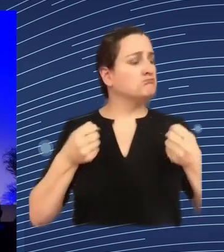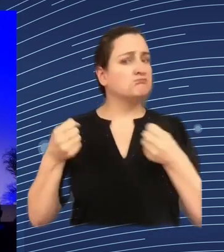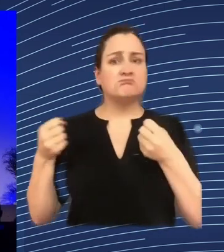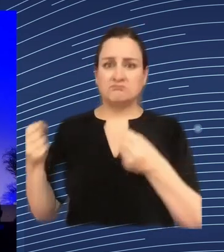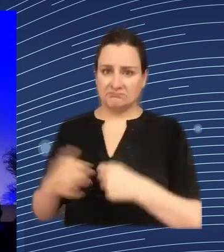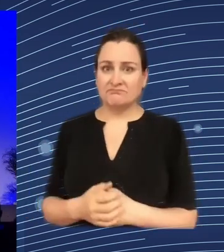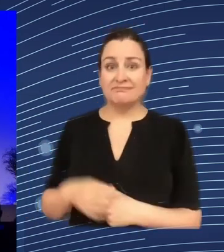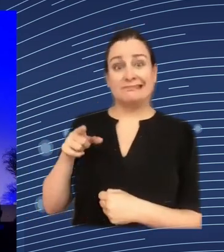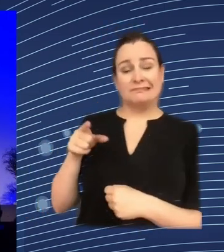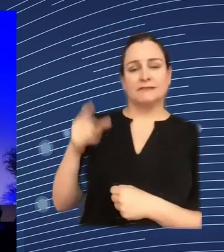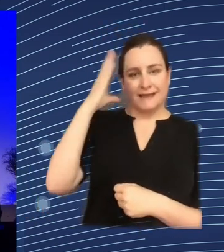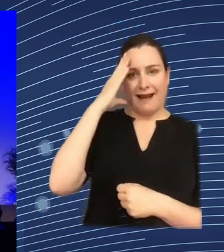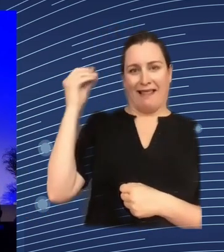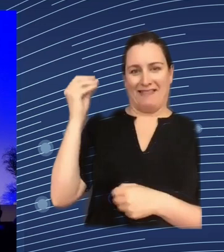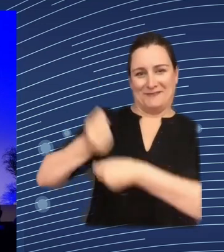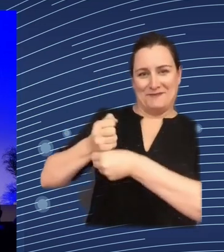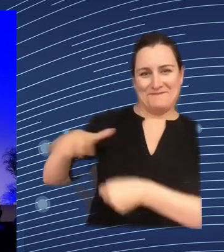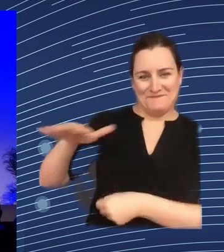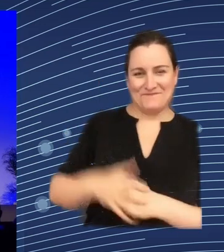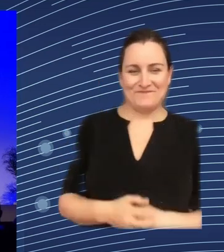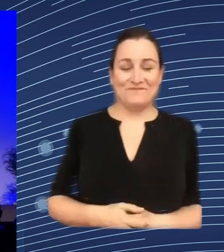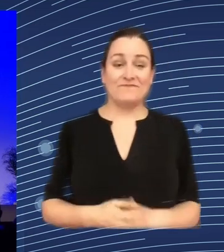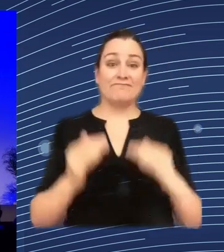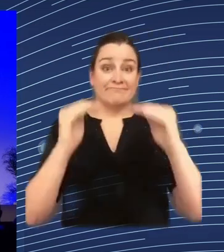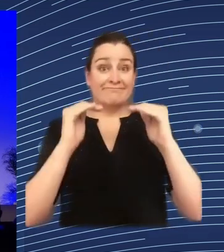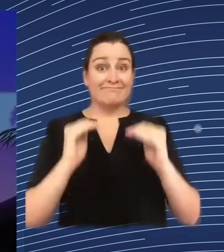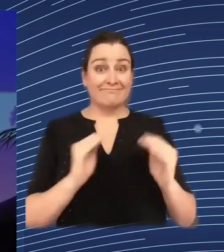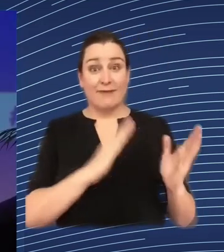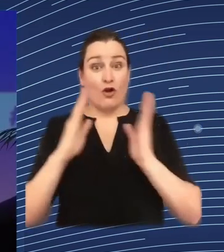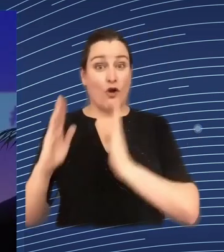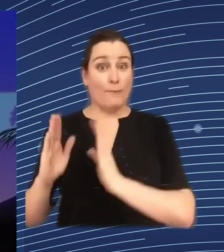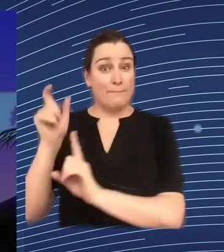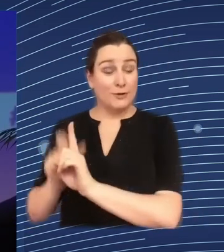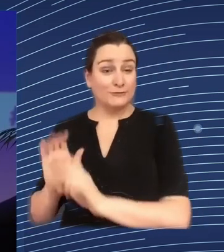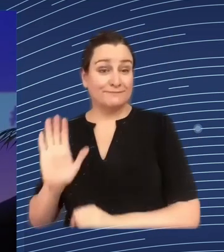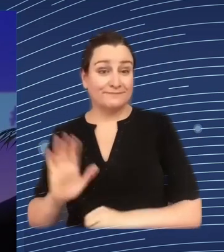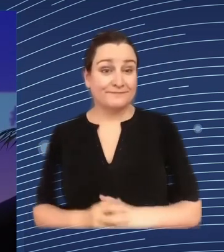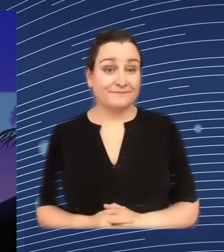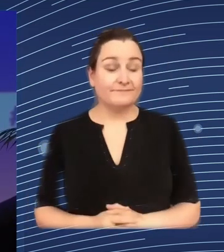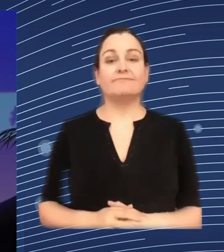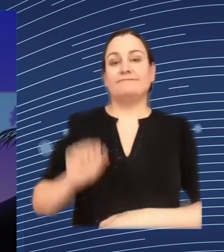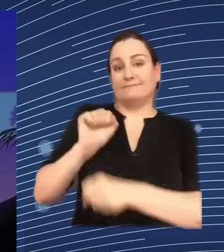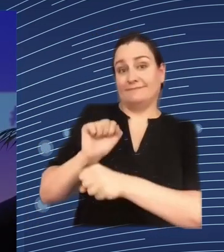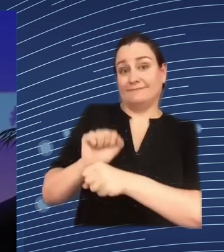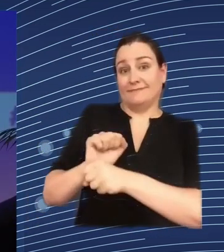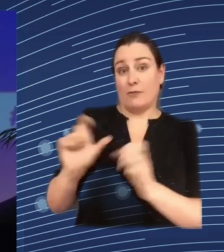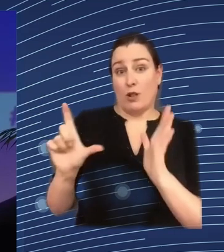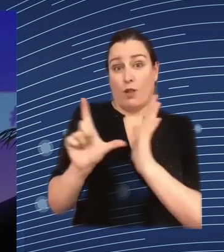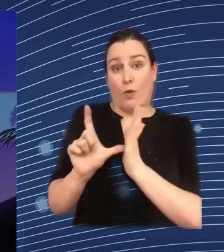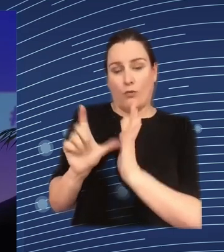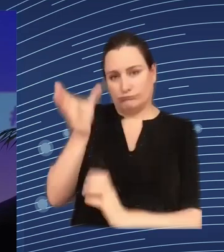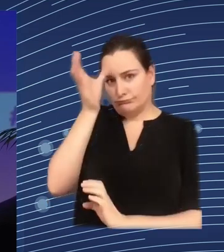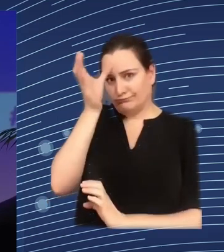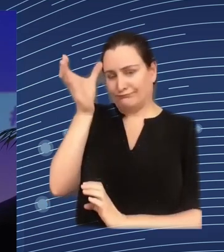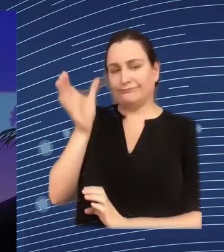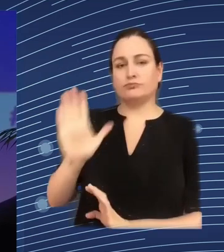Adrian Todoli Signes professor of labor law at the University of Valencia in Spain also chair of digital transformation at this